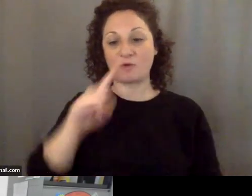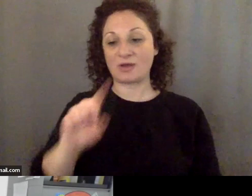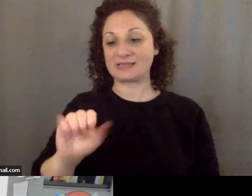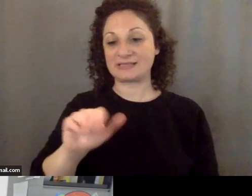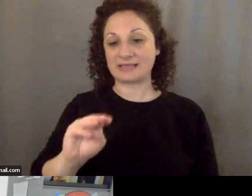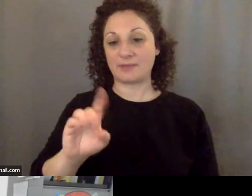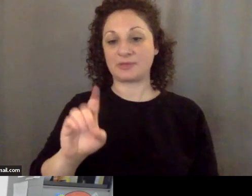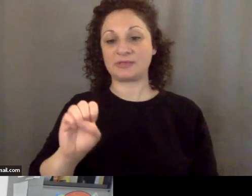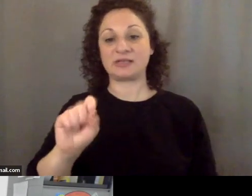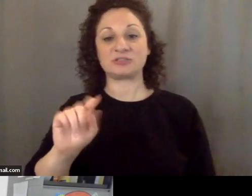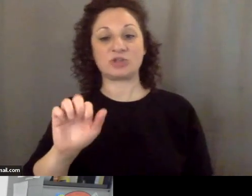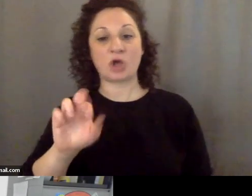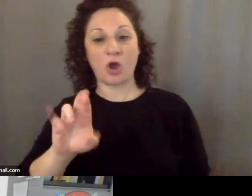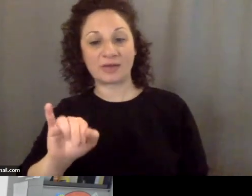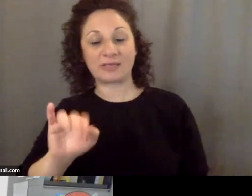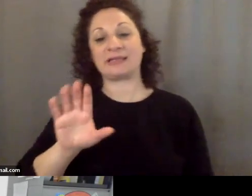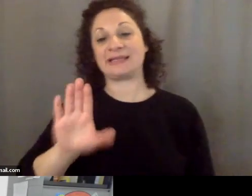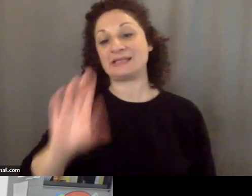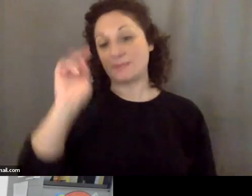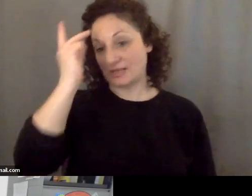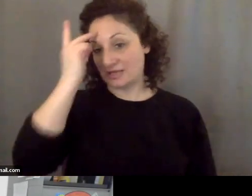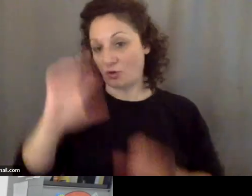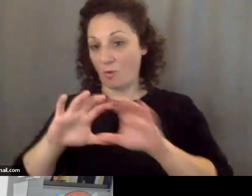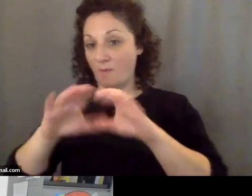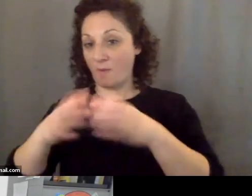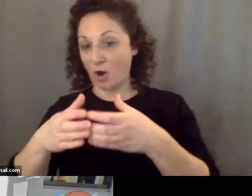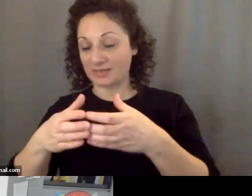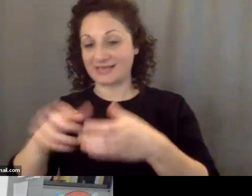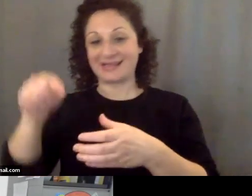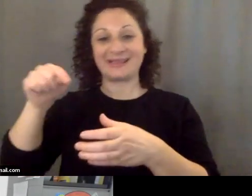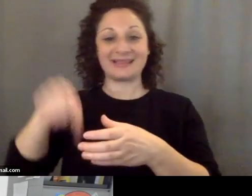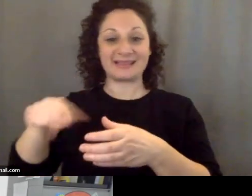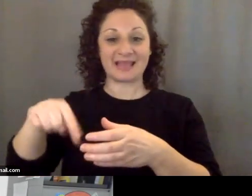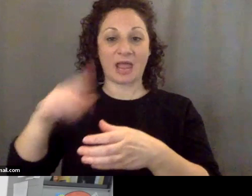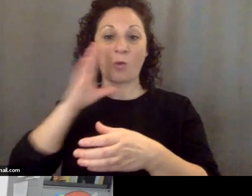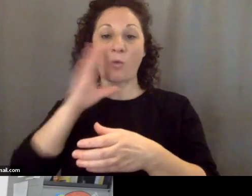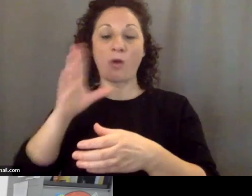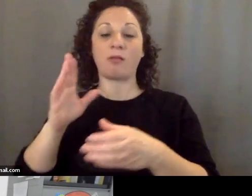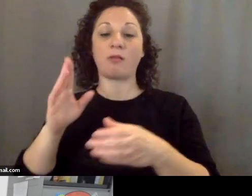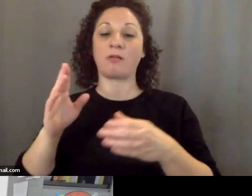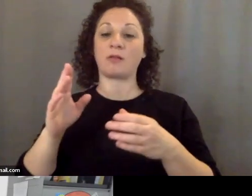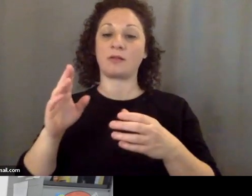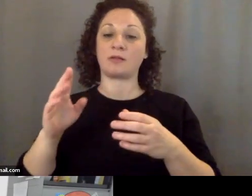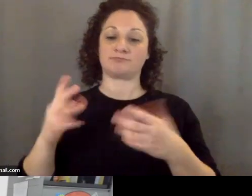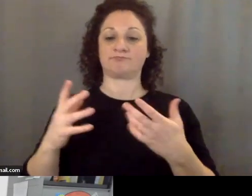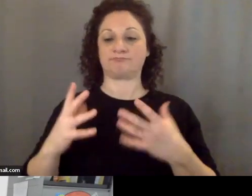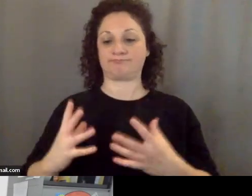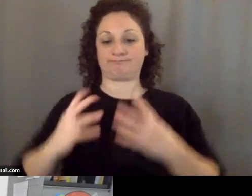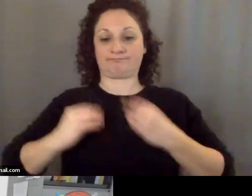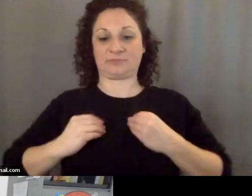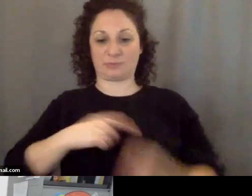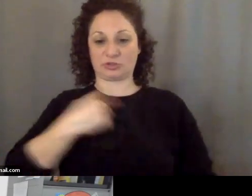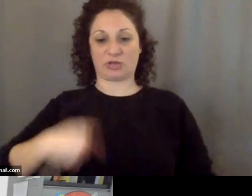Dastyari's political party and then that party takes China's position on various